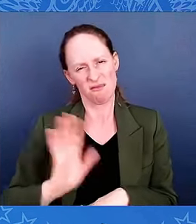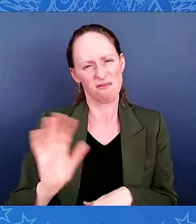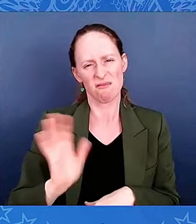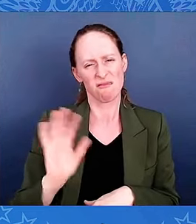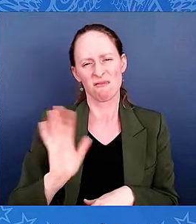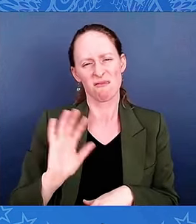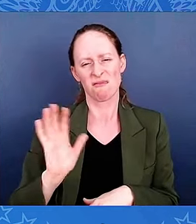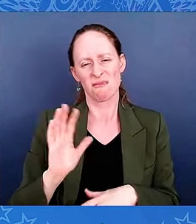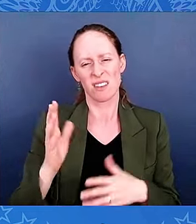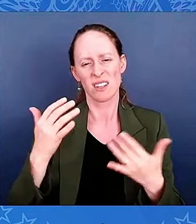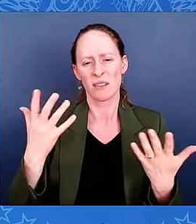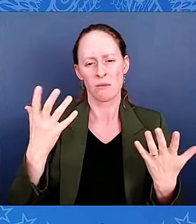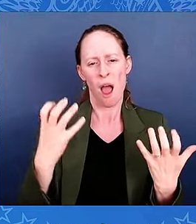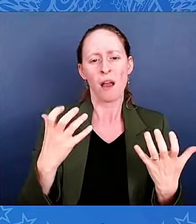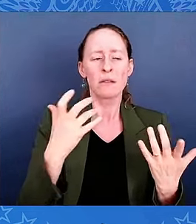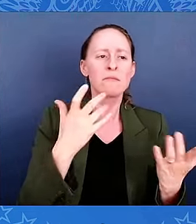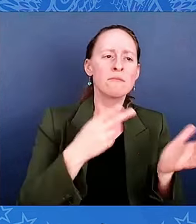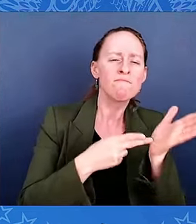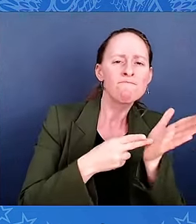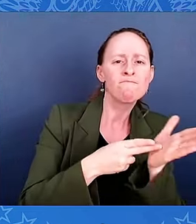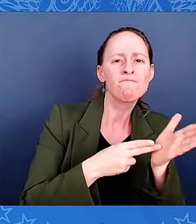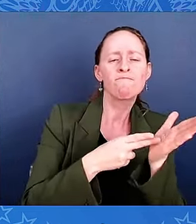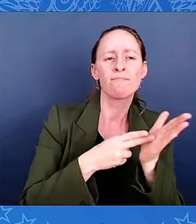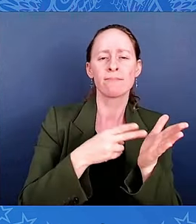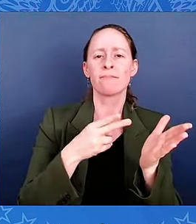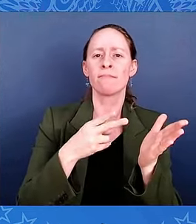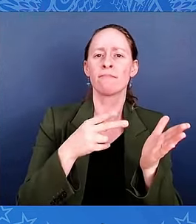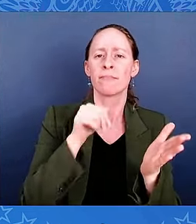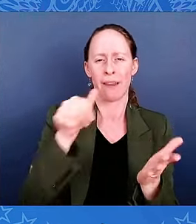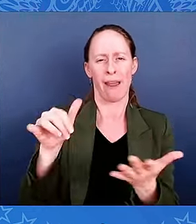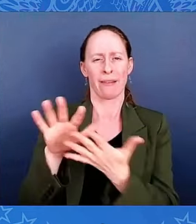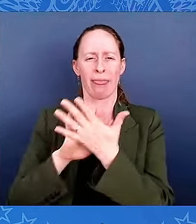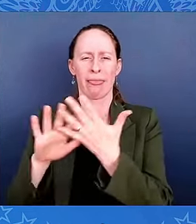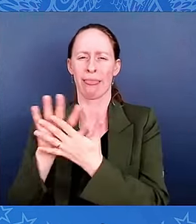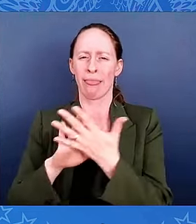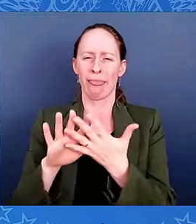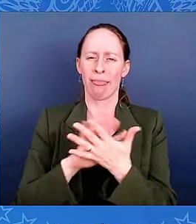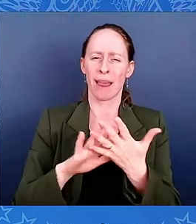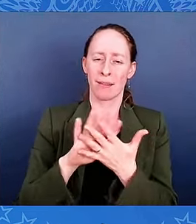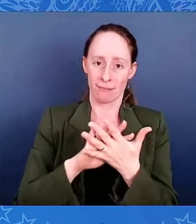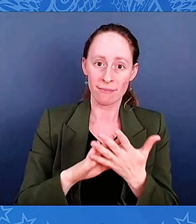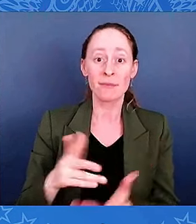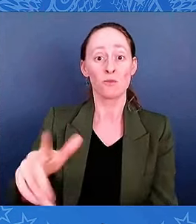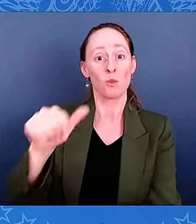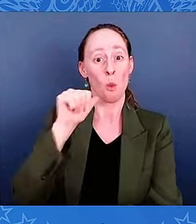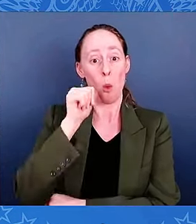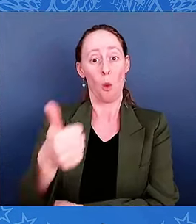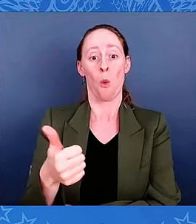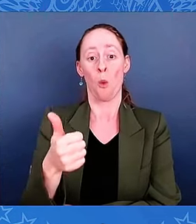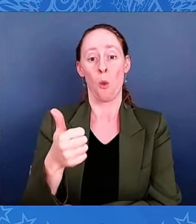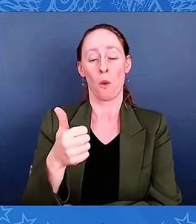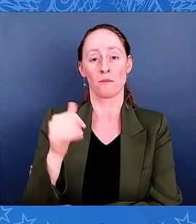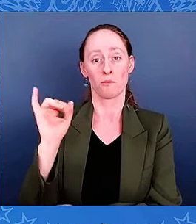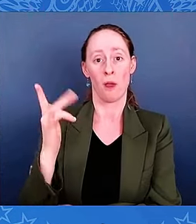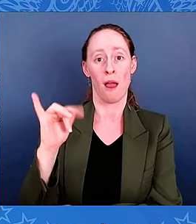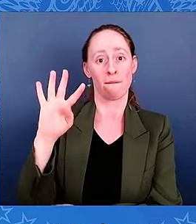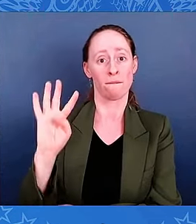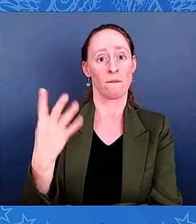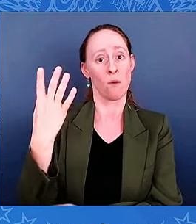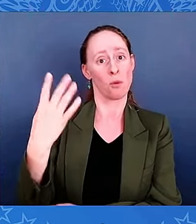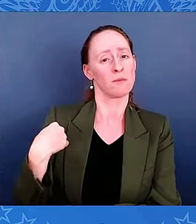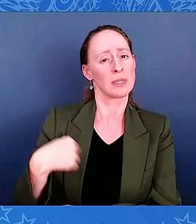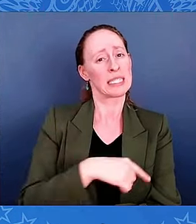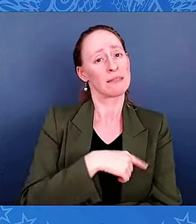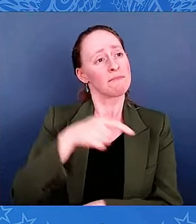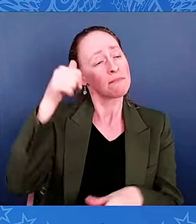reminder of why it's so important to know our history, not to erase our history. To remember the sacred cause of American